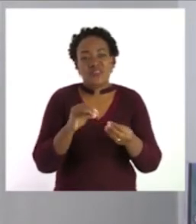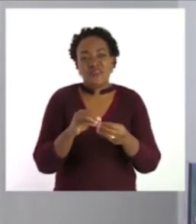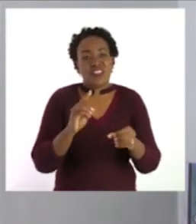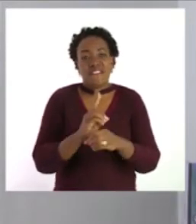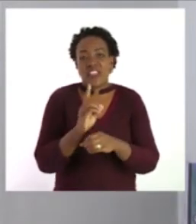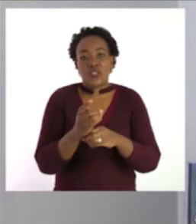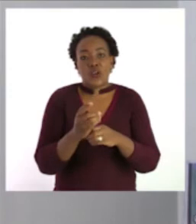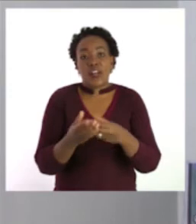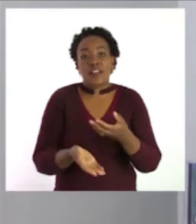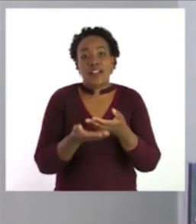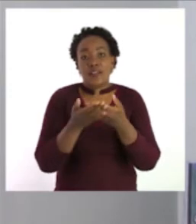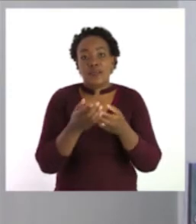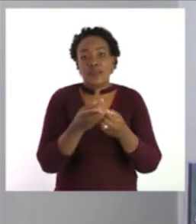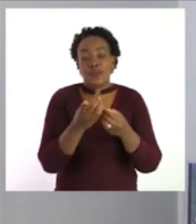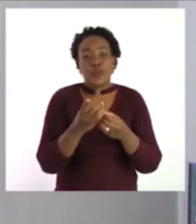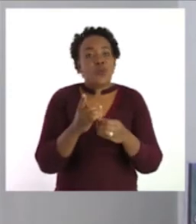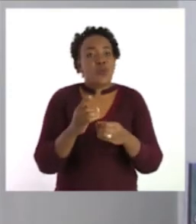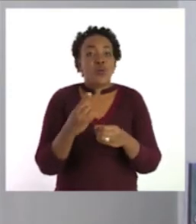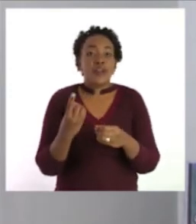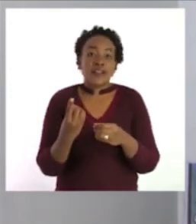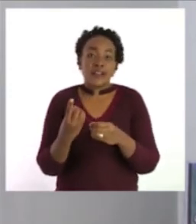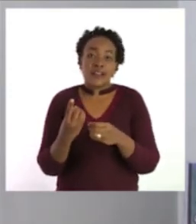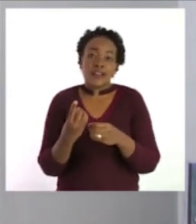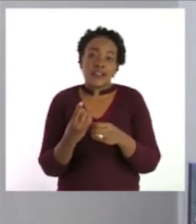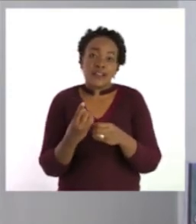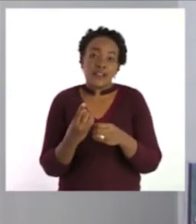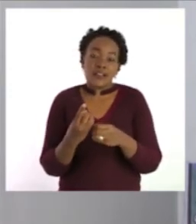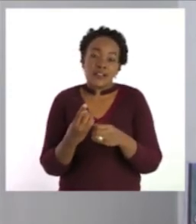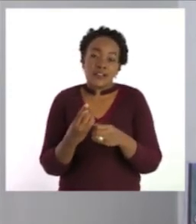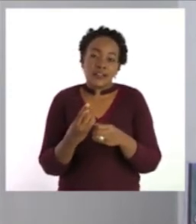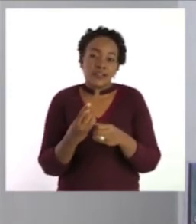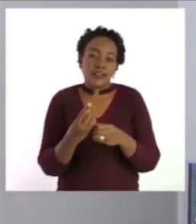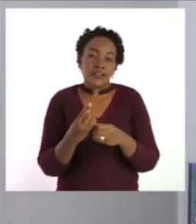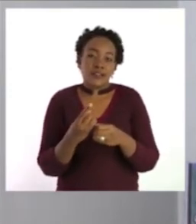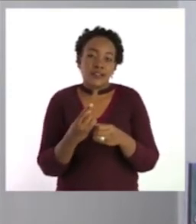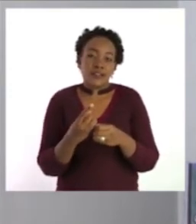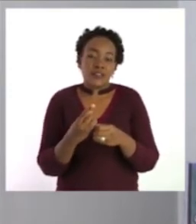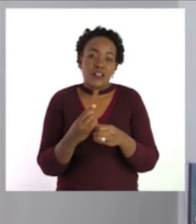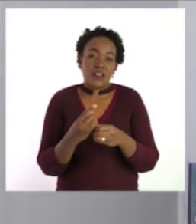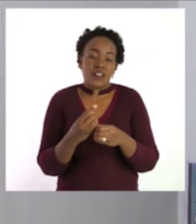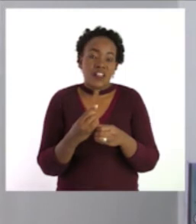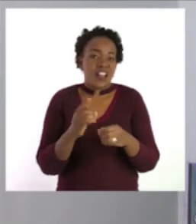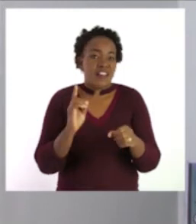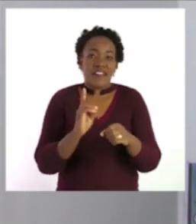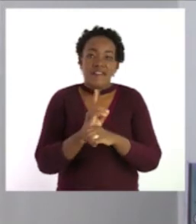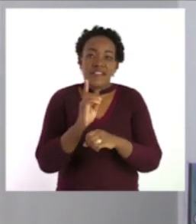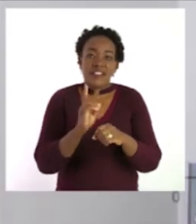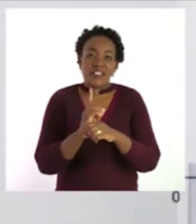and the second one only. So, our first sum is